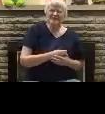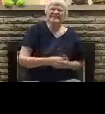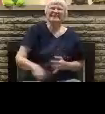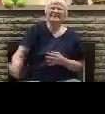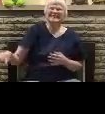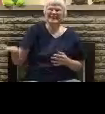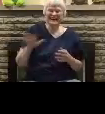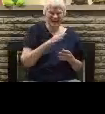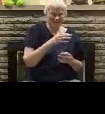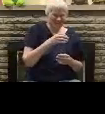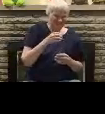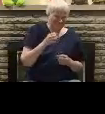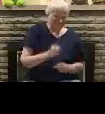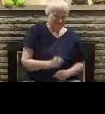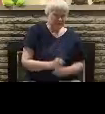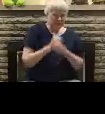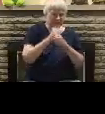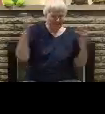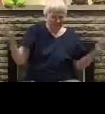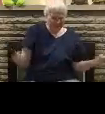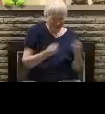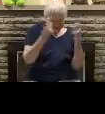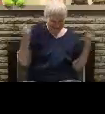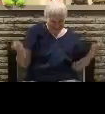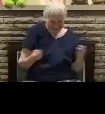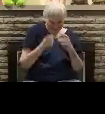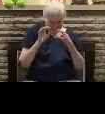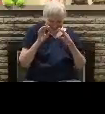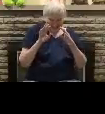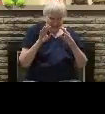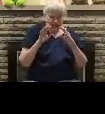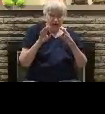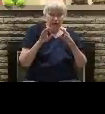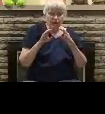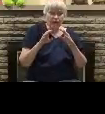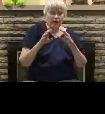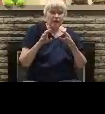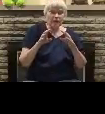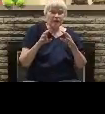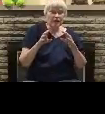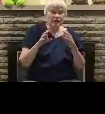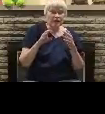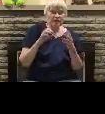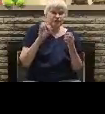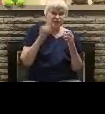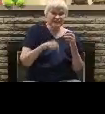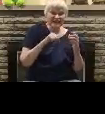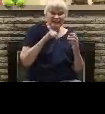or someone, you know, anybody who's supporting evil, that's what it's, we were told this was going to happen.